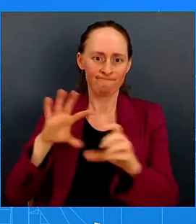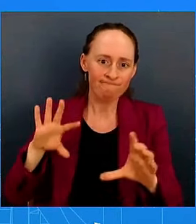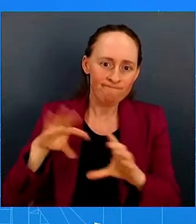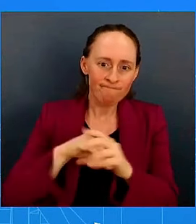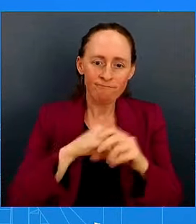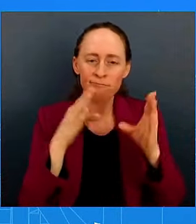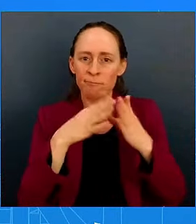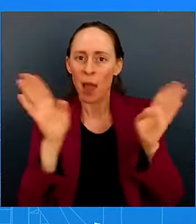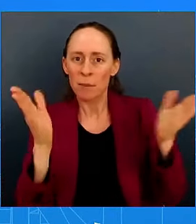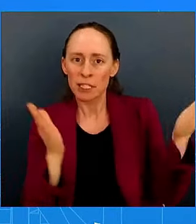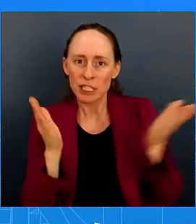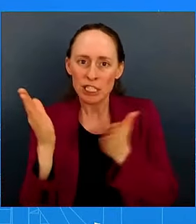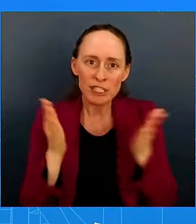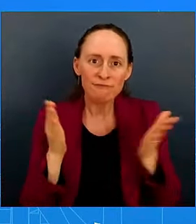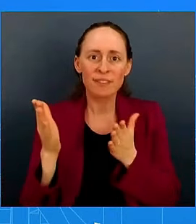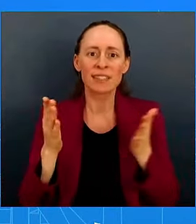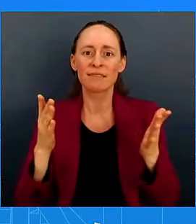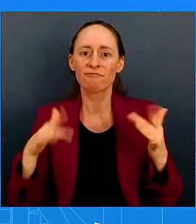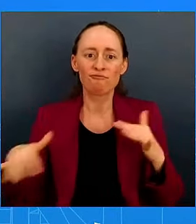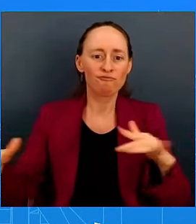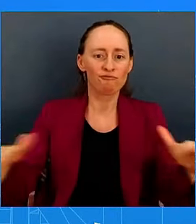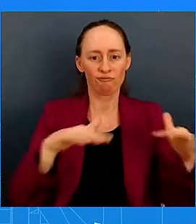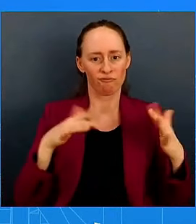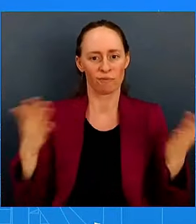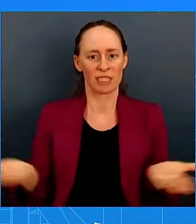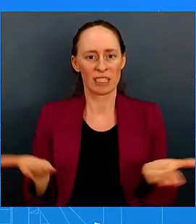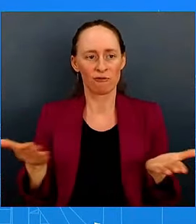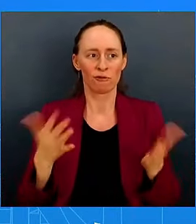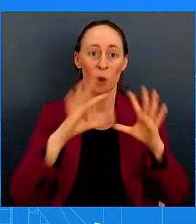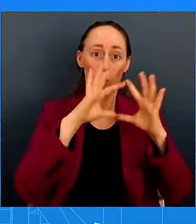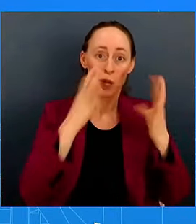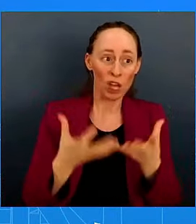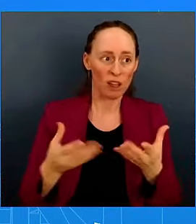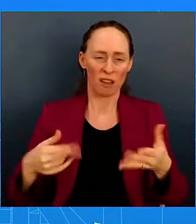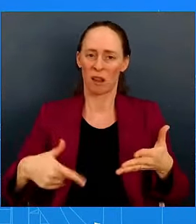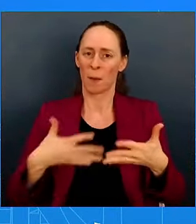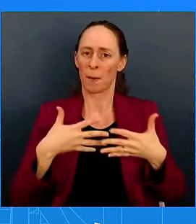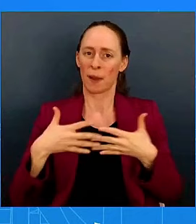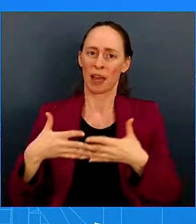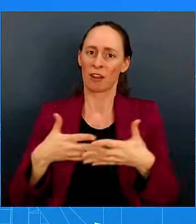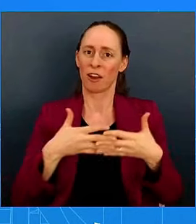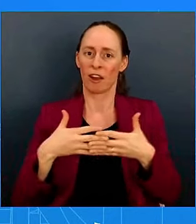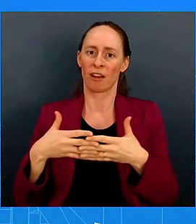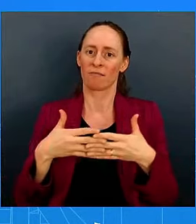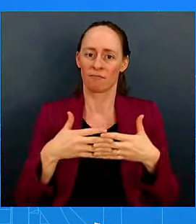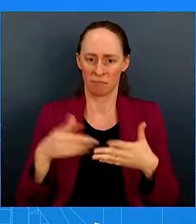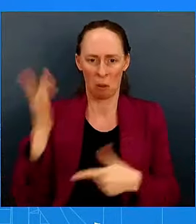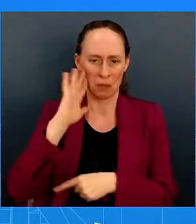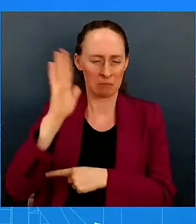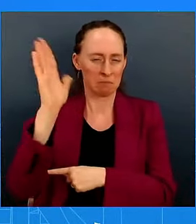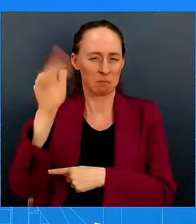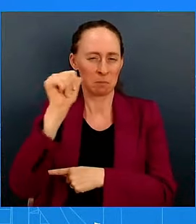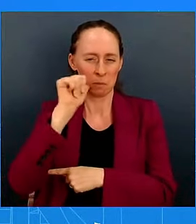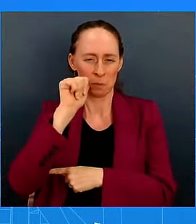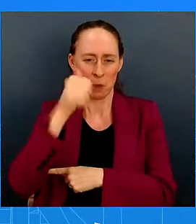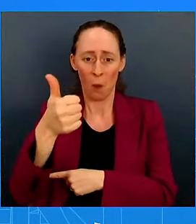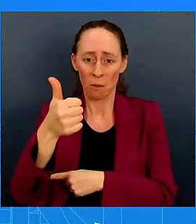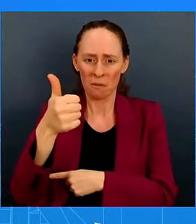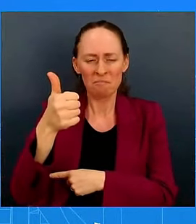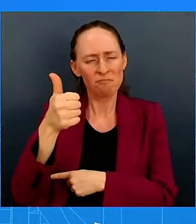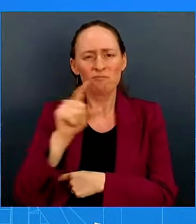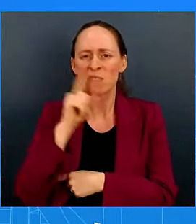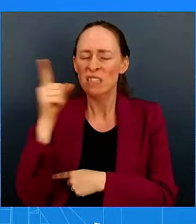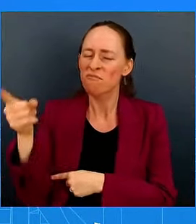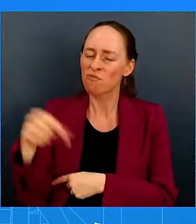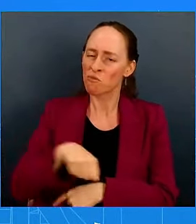here domestically. And so I'm going to let the president speak to that. But I think he is very proud of his accomplishments and what he's been able to do.